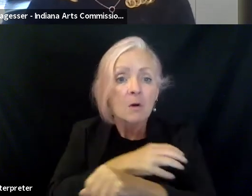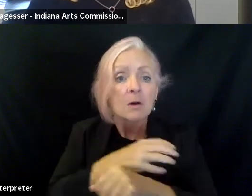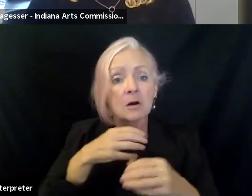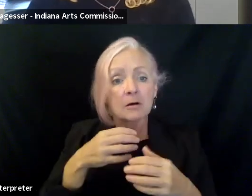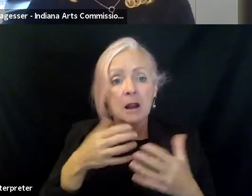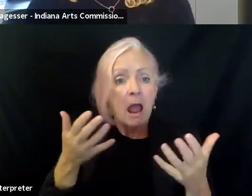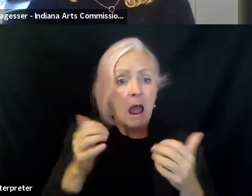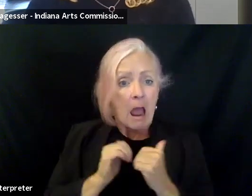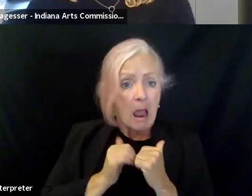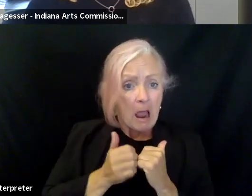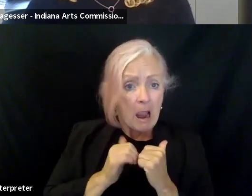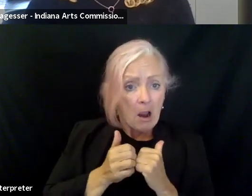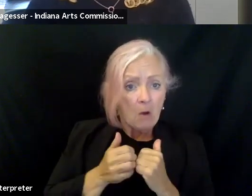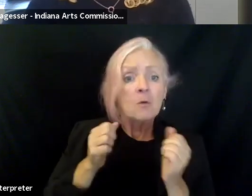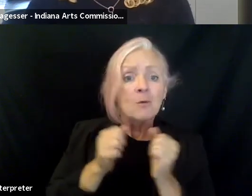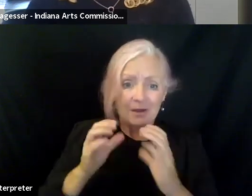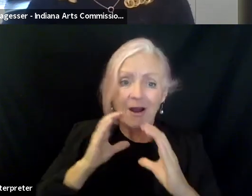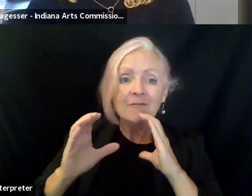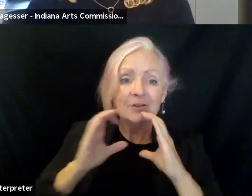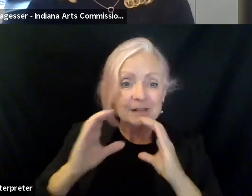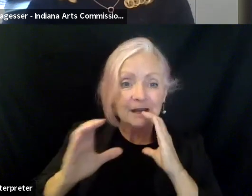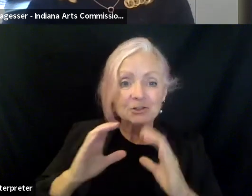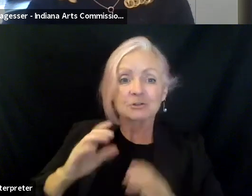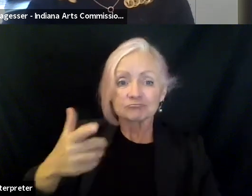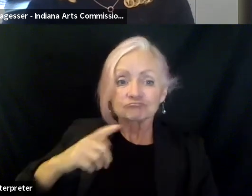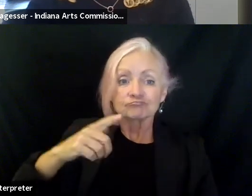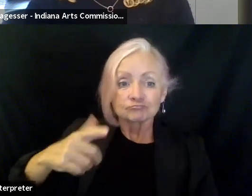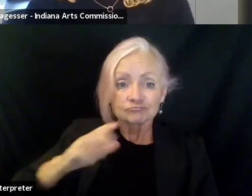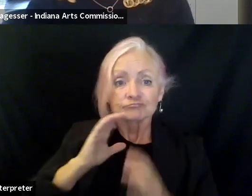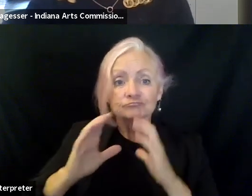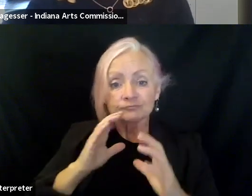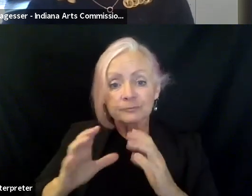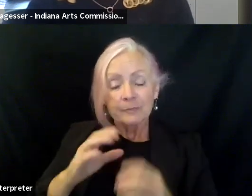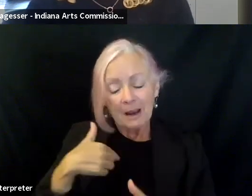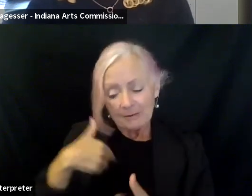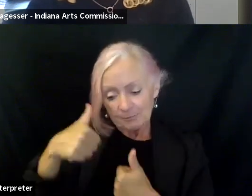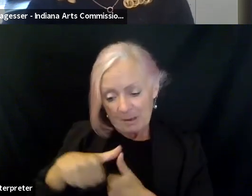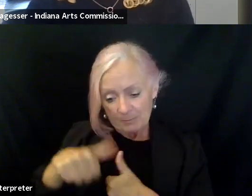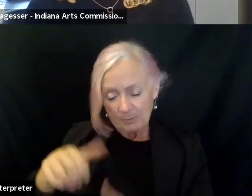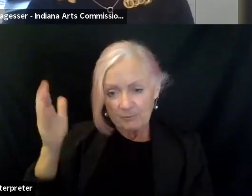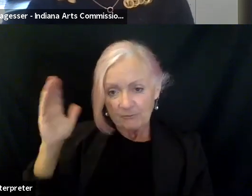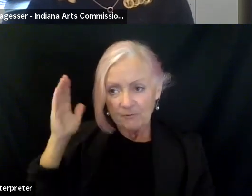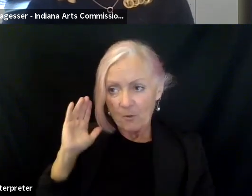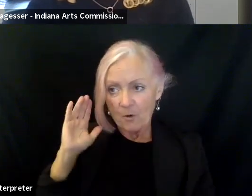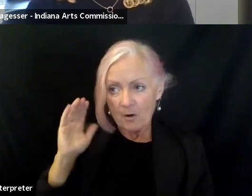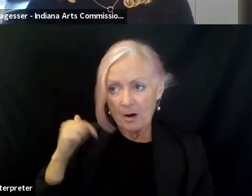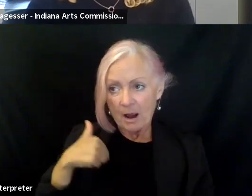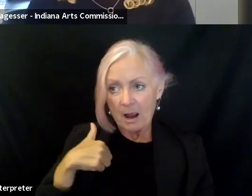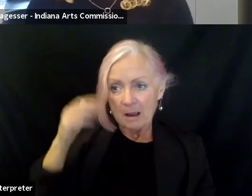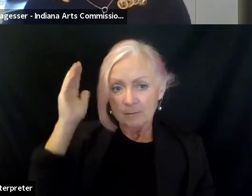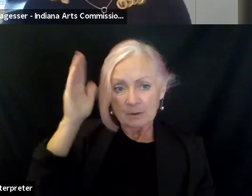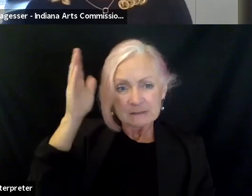was really interesting to me, Palermo, is that I remember I presented about Dia de los Muertos